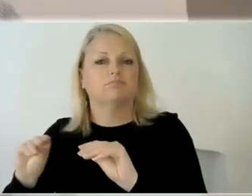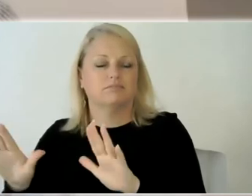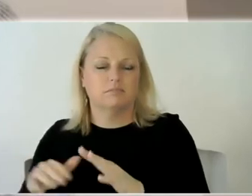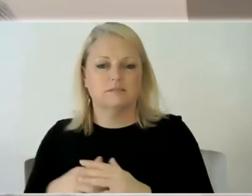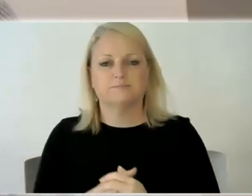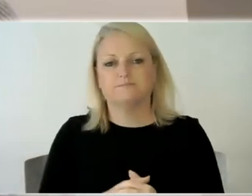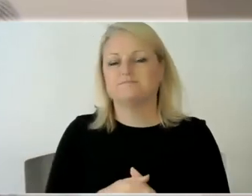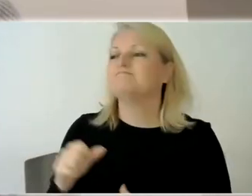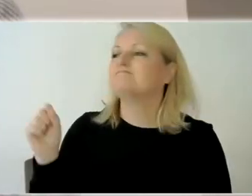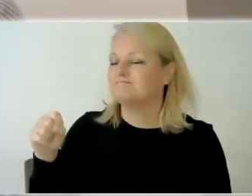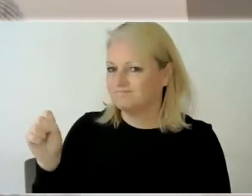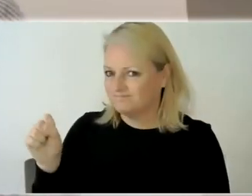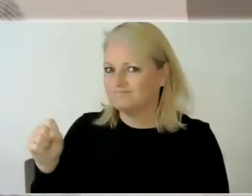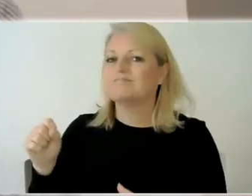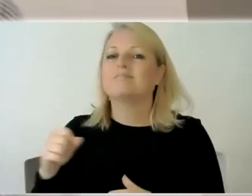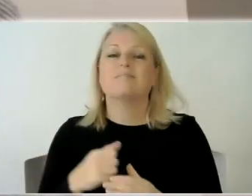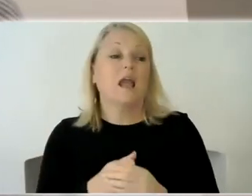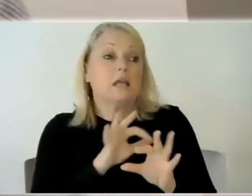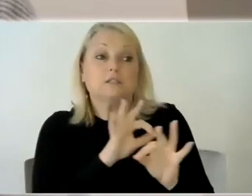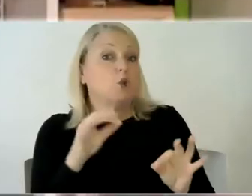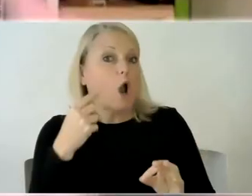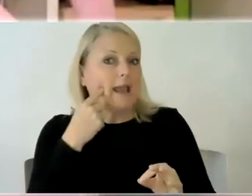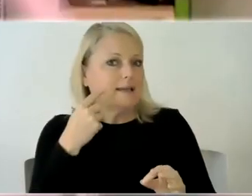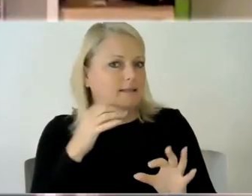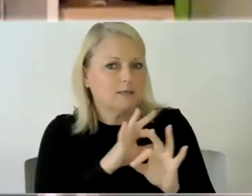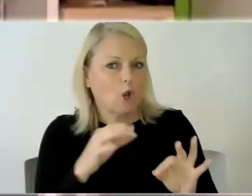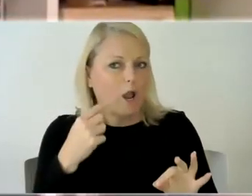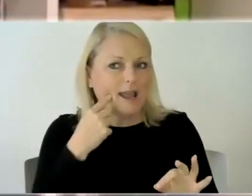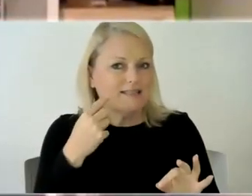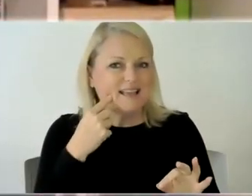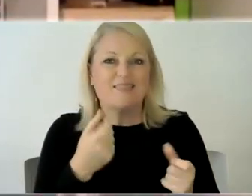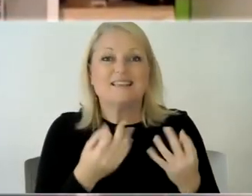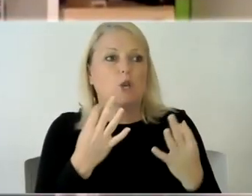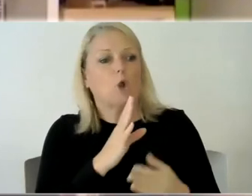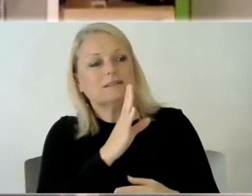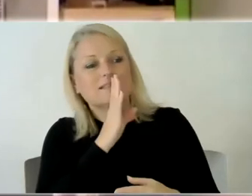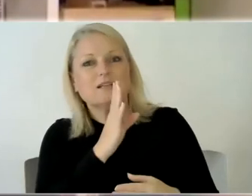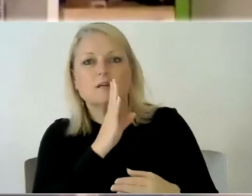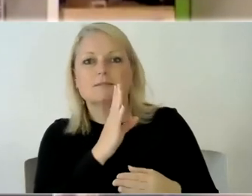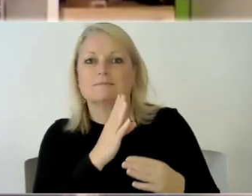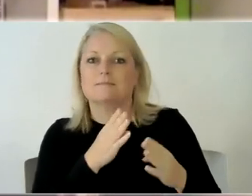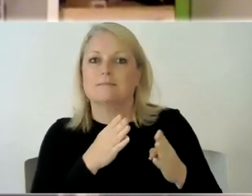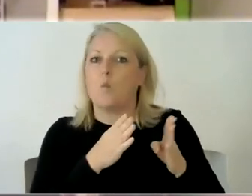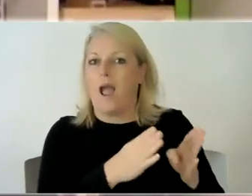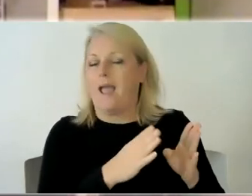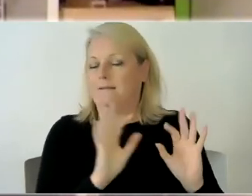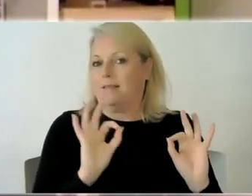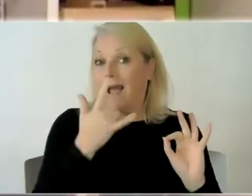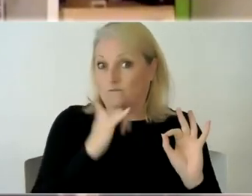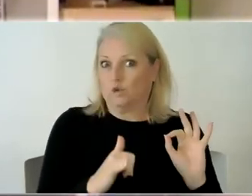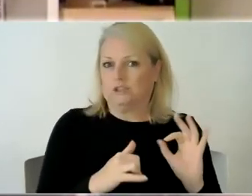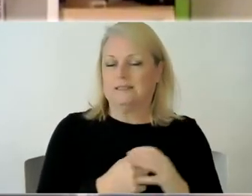but it's not easy i mean there's no you know secret method that that allows you to do it unfortunately